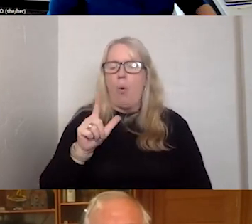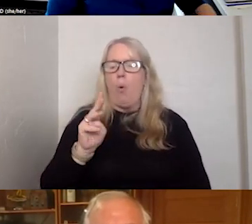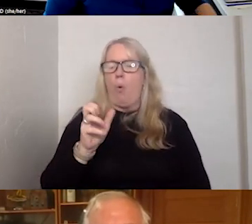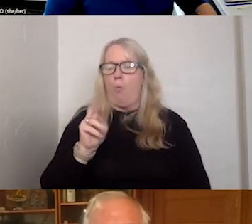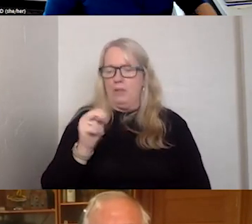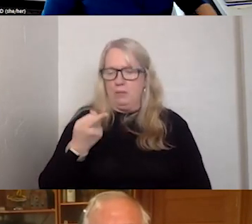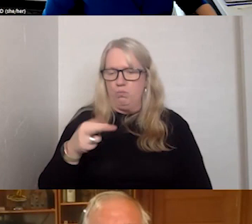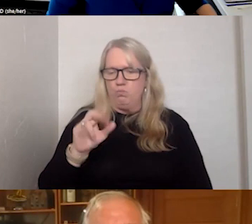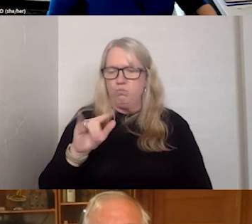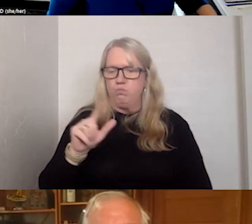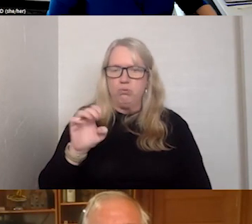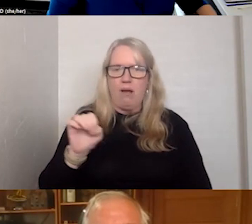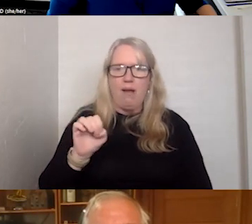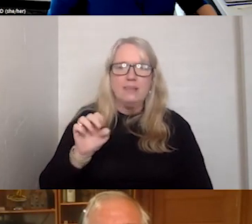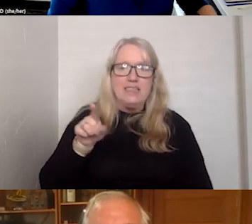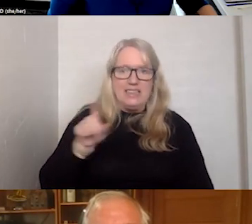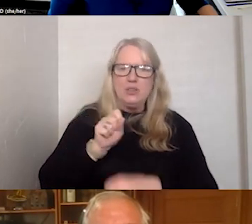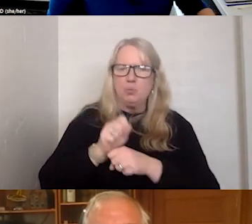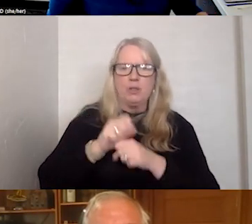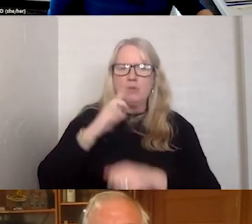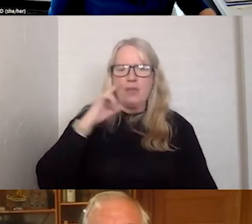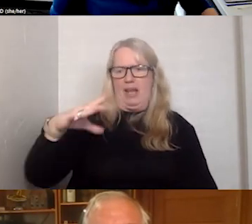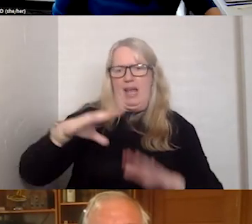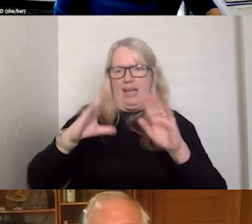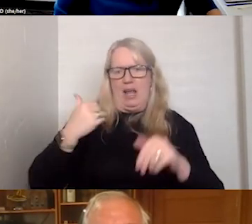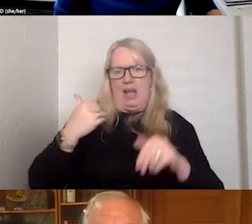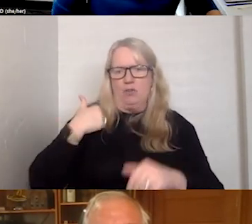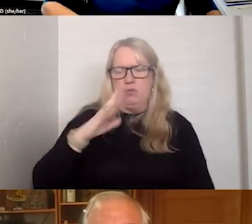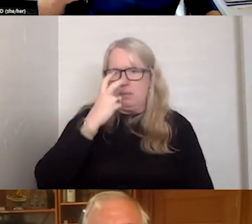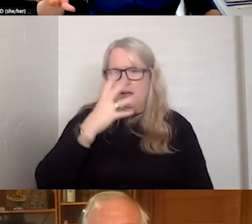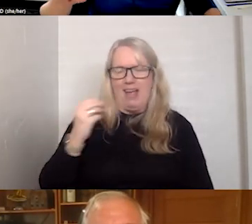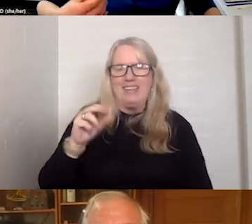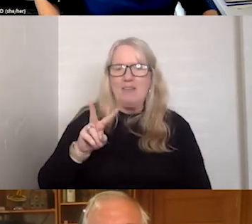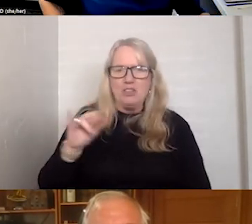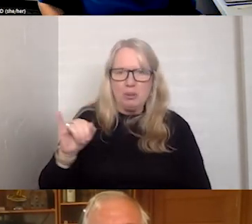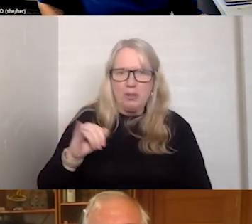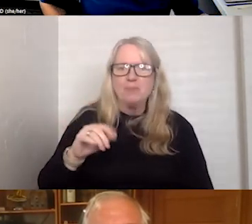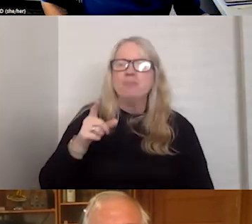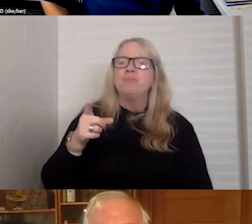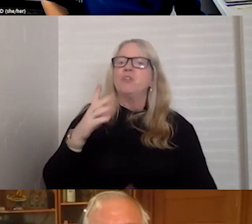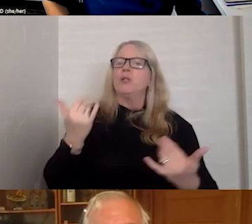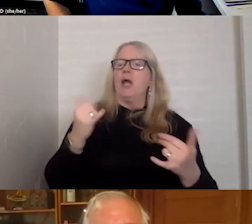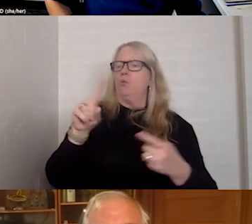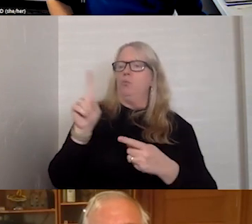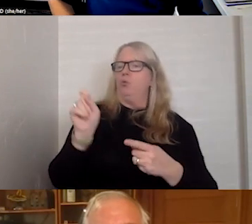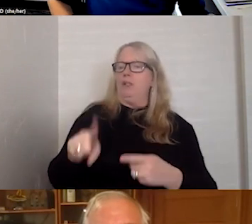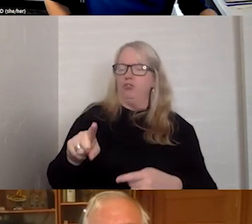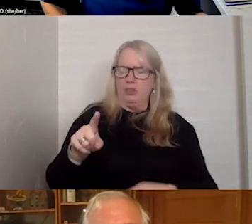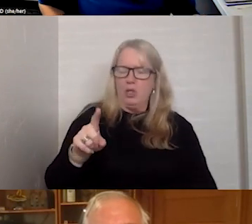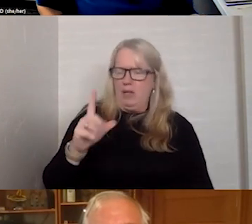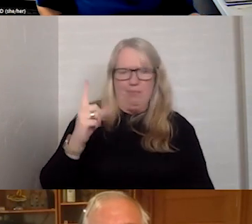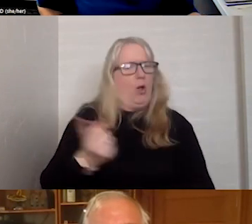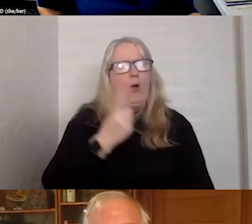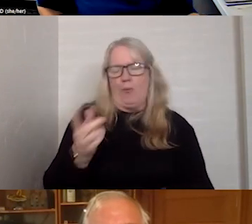with the Lighthouse for the Blind and Visually Impaired. So, Brian, the question I want to ask you is what we always